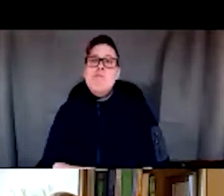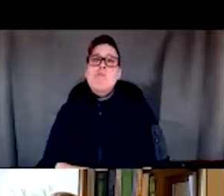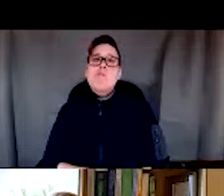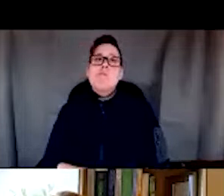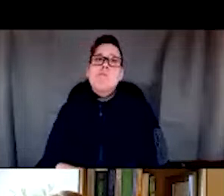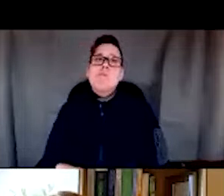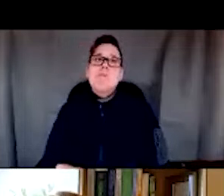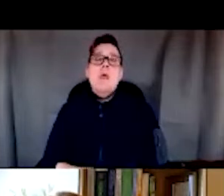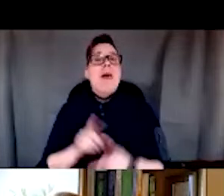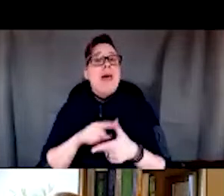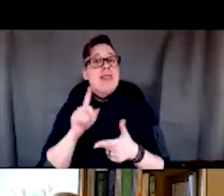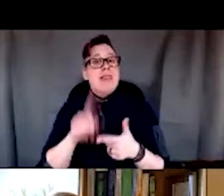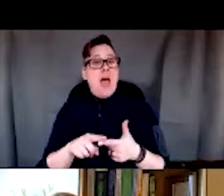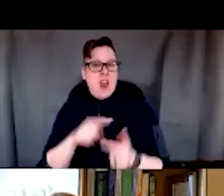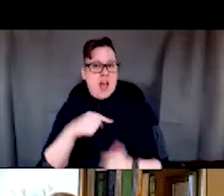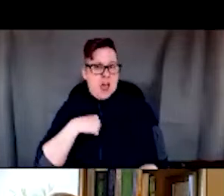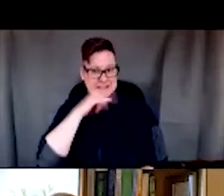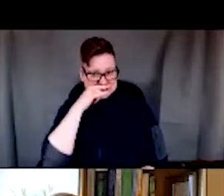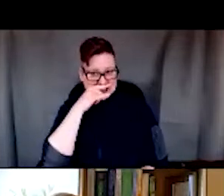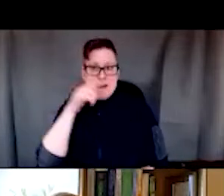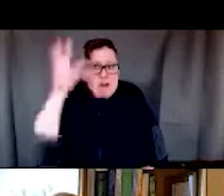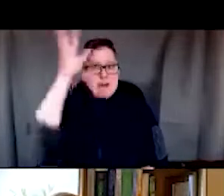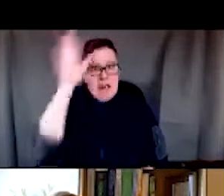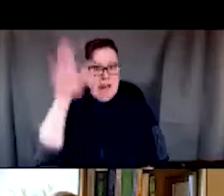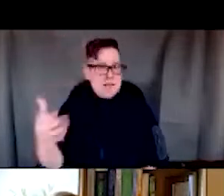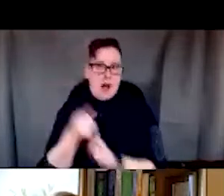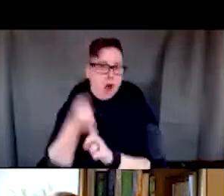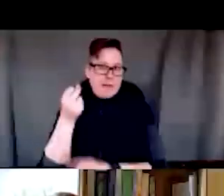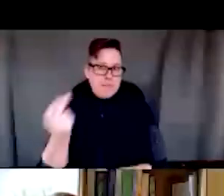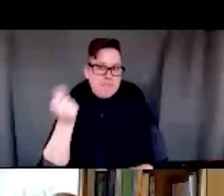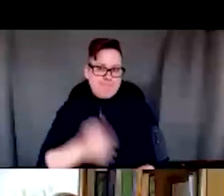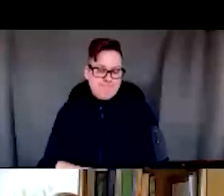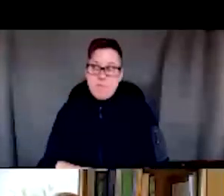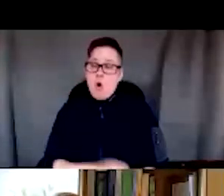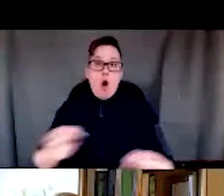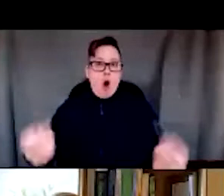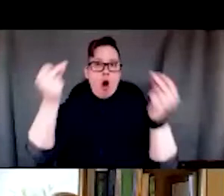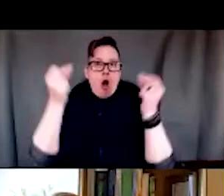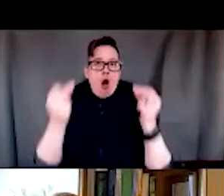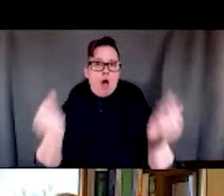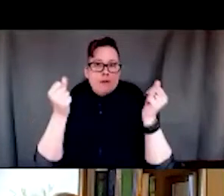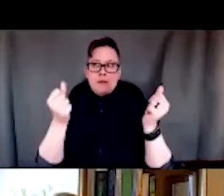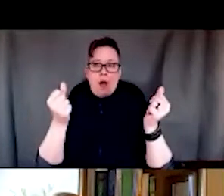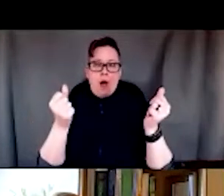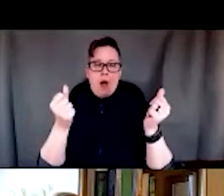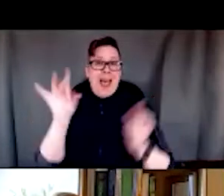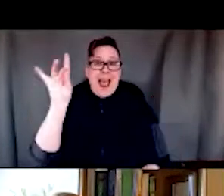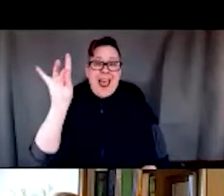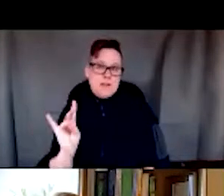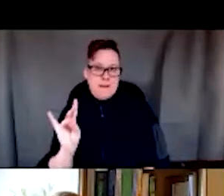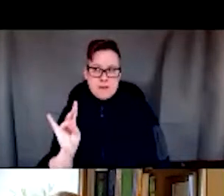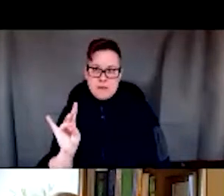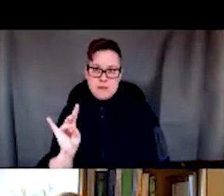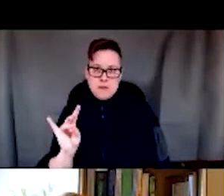And then when I was a child, he died very suddenly. And all of a sudden, we had a family of seven, and